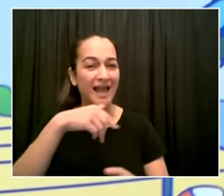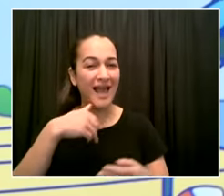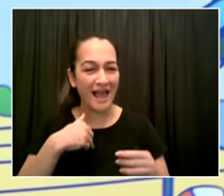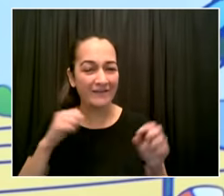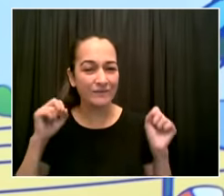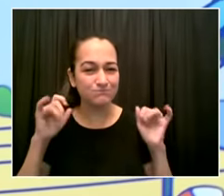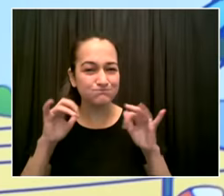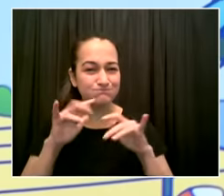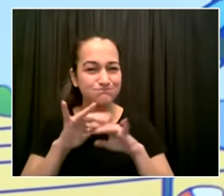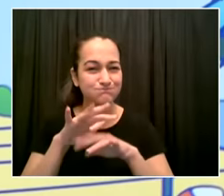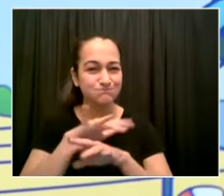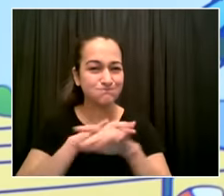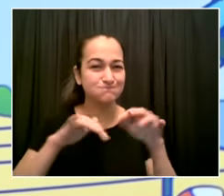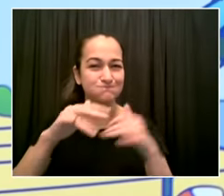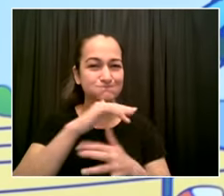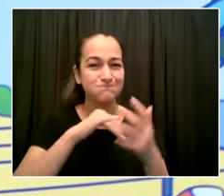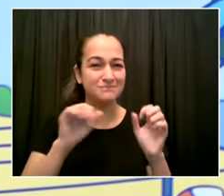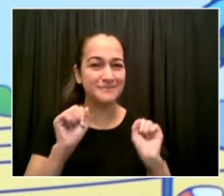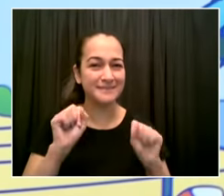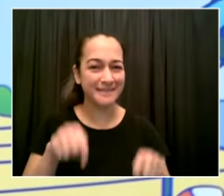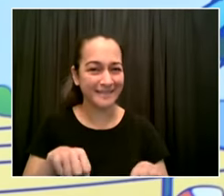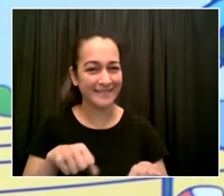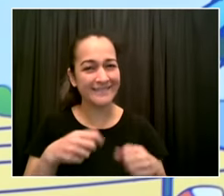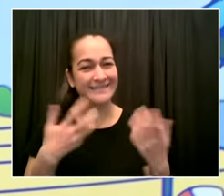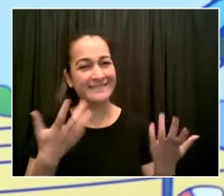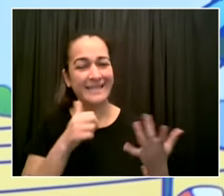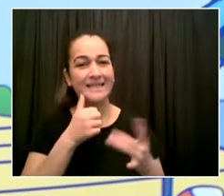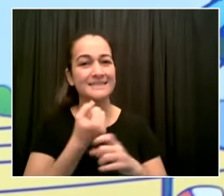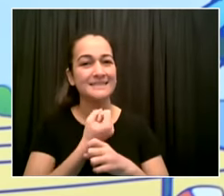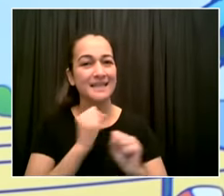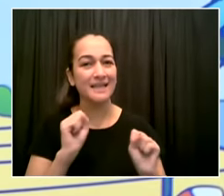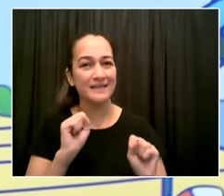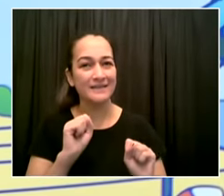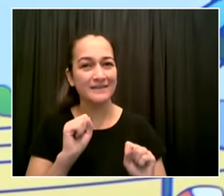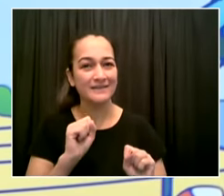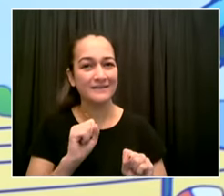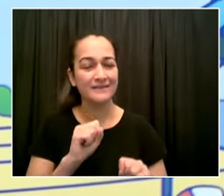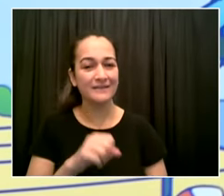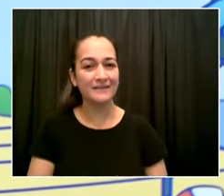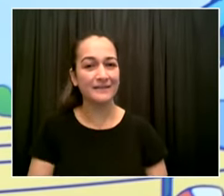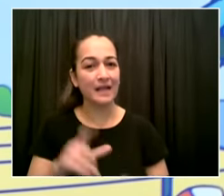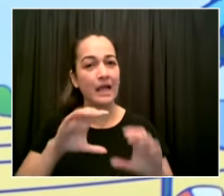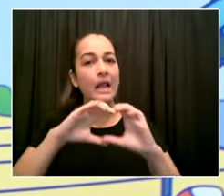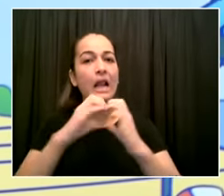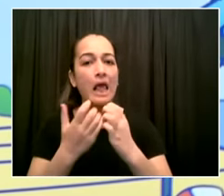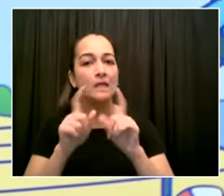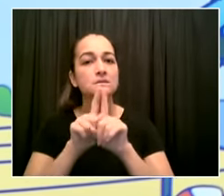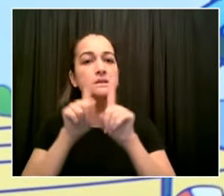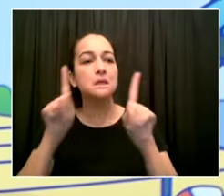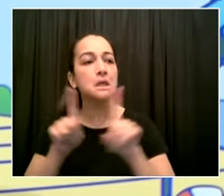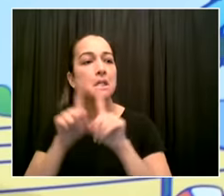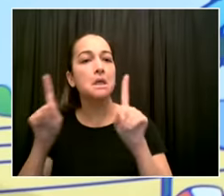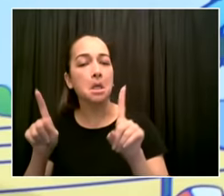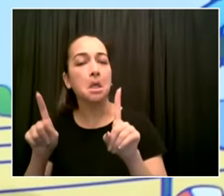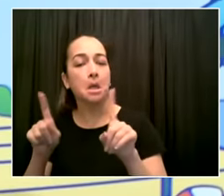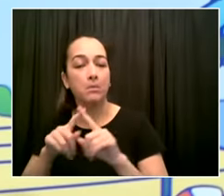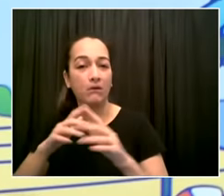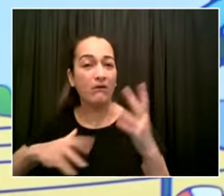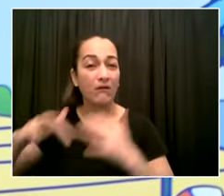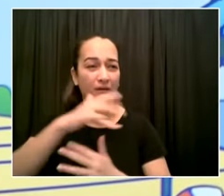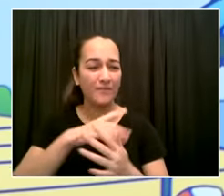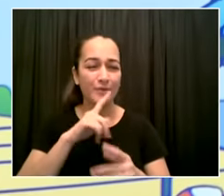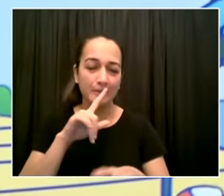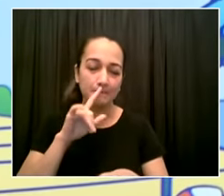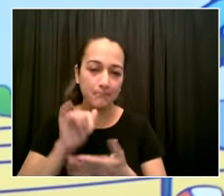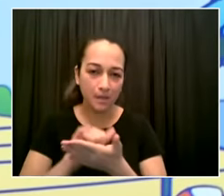schools at 100 capacity you can't socially distance kids from uh it's a different situation yeah henry